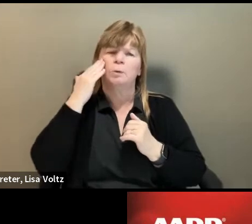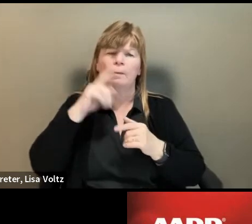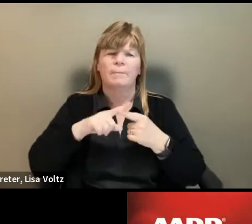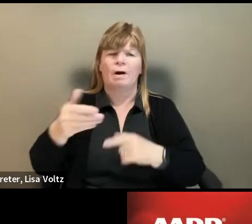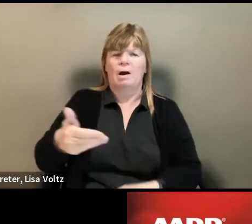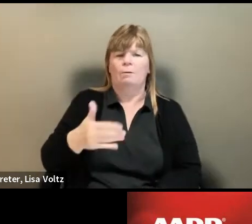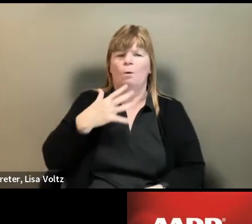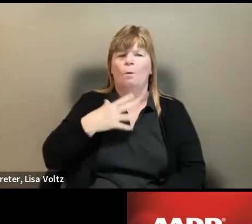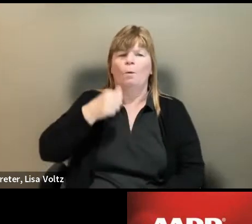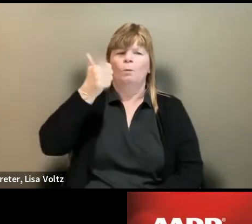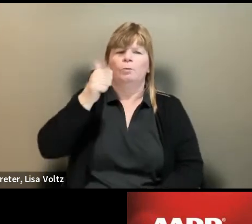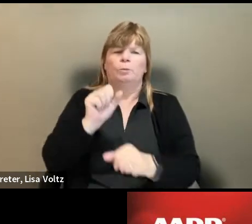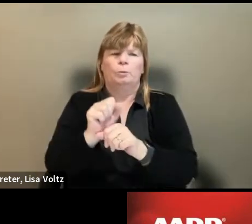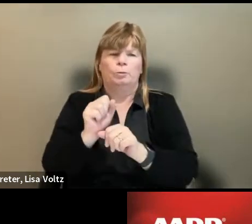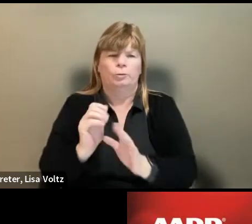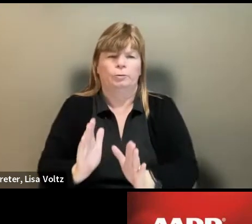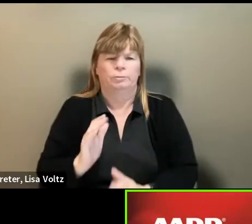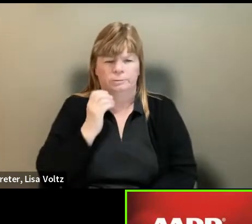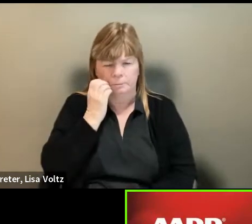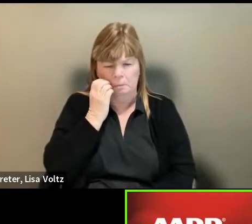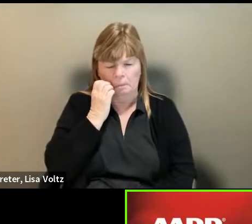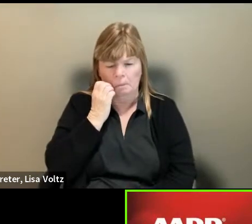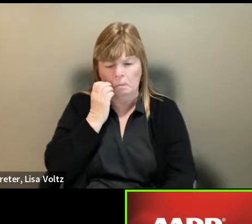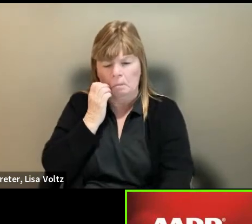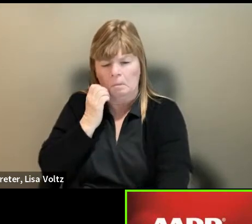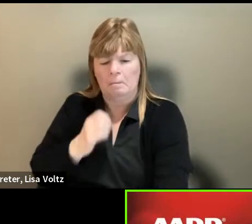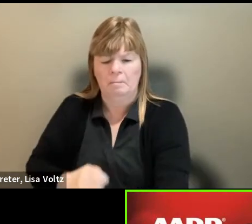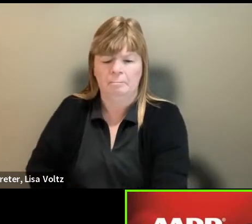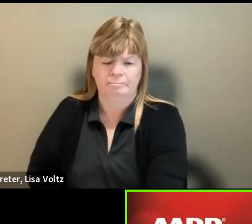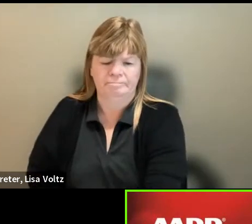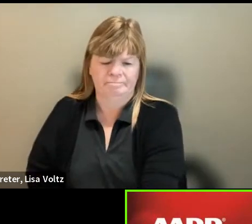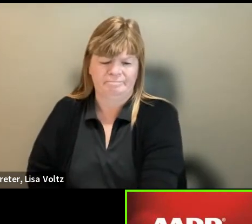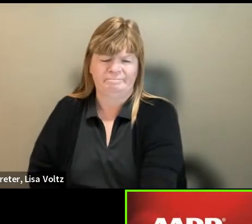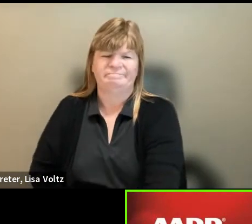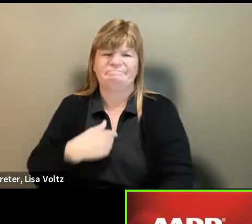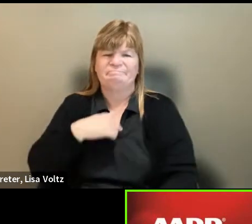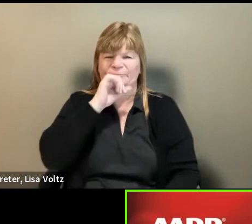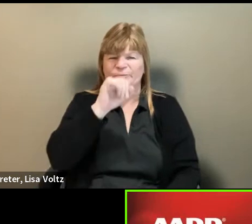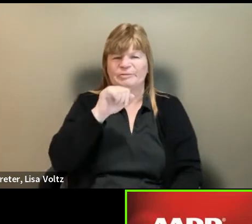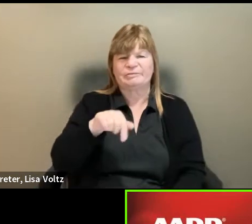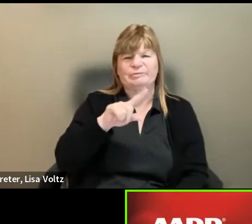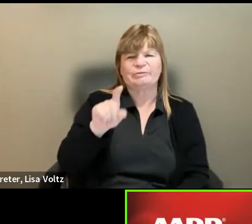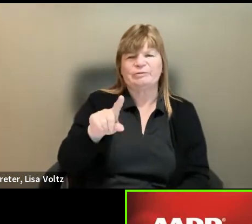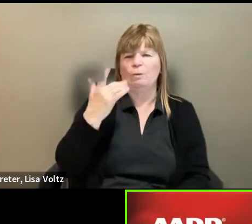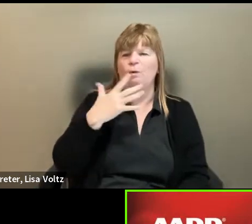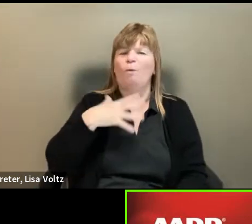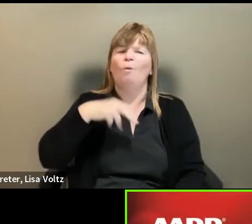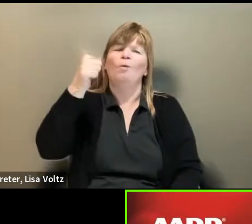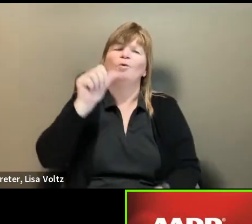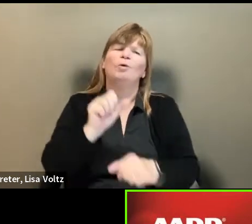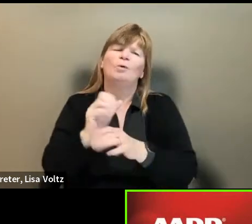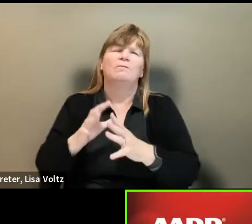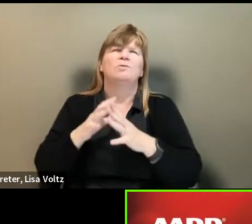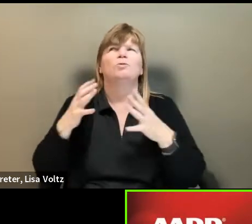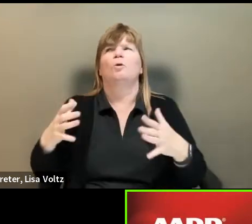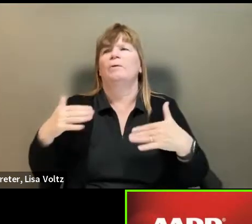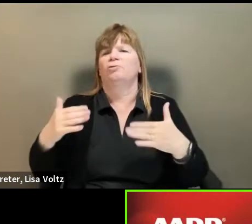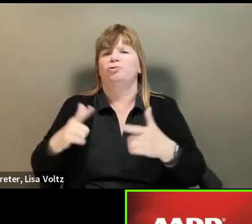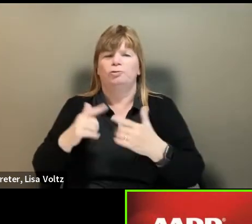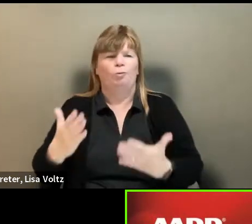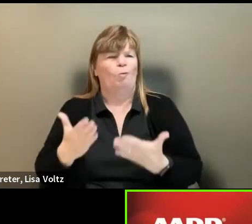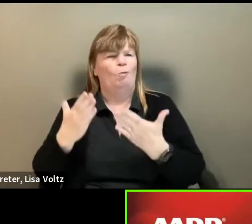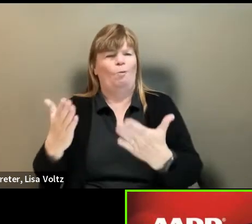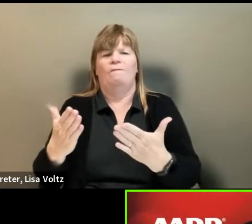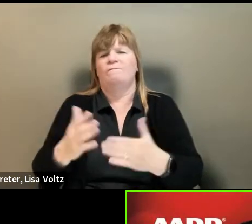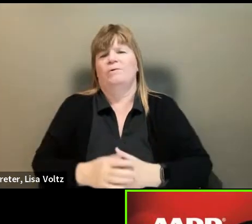older workers? Well, I, um, I love answering this question, uh, because older workers have so much to offer, uh, their employers.